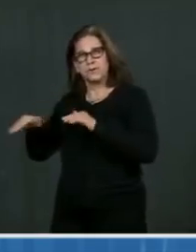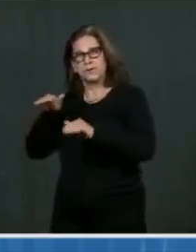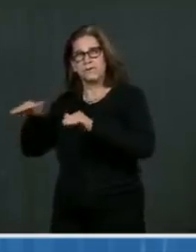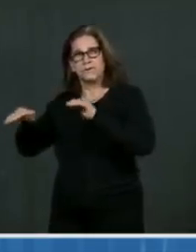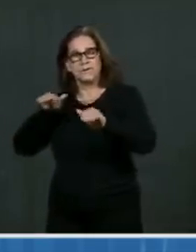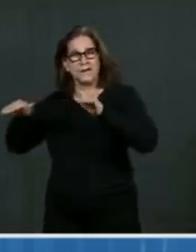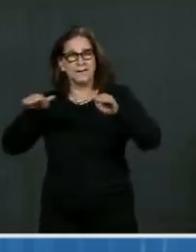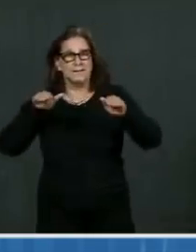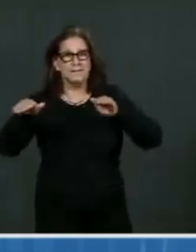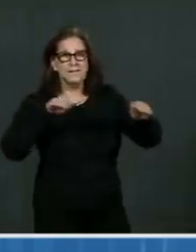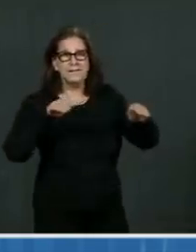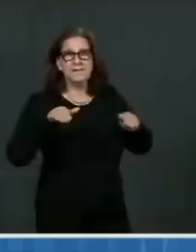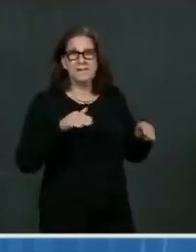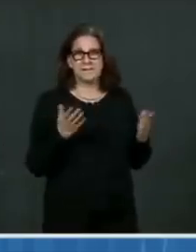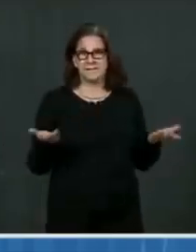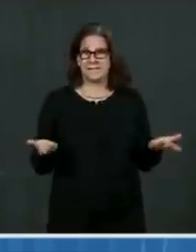surge. And